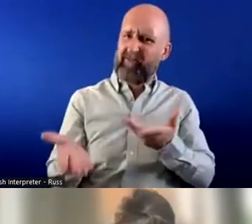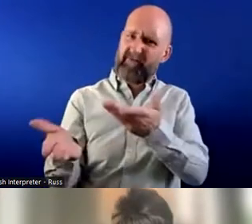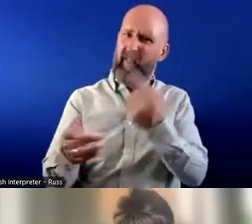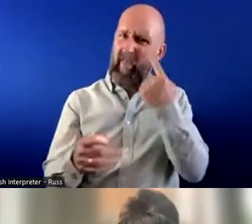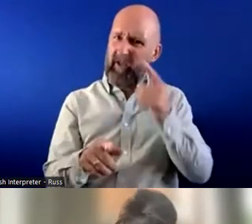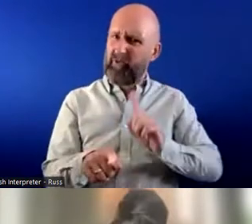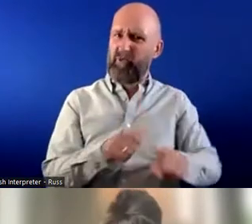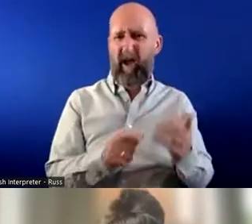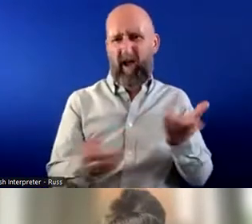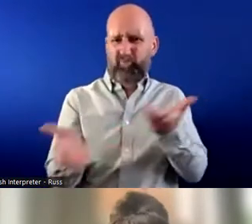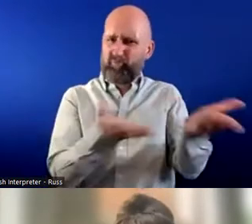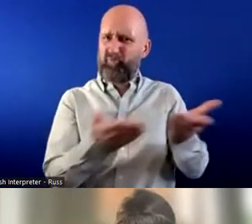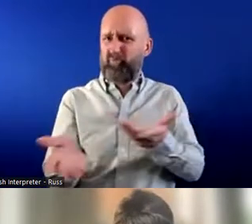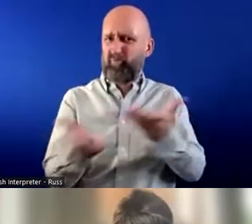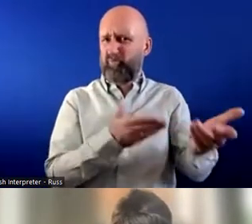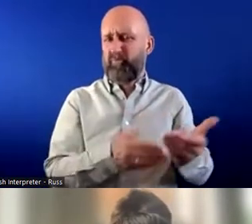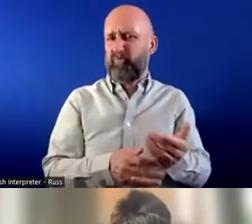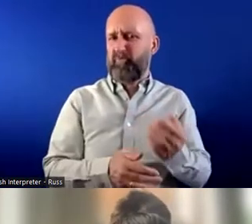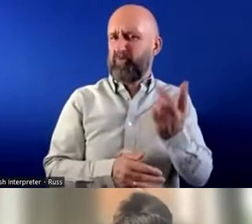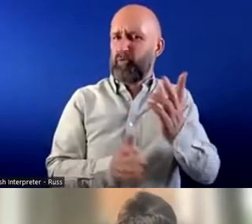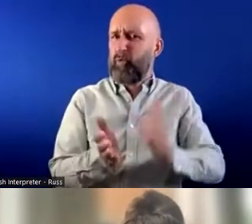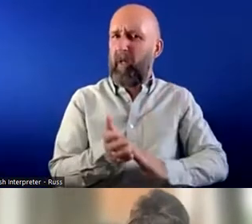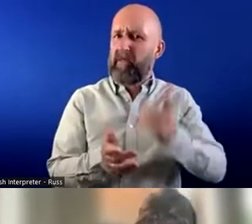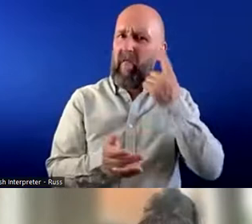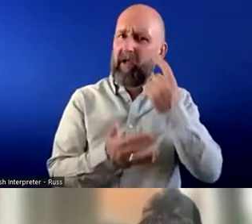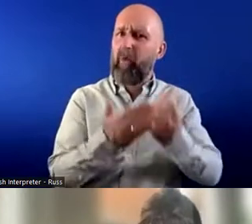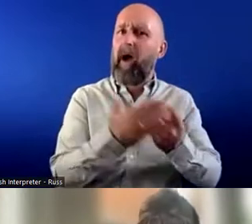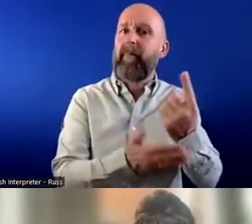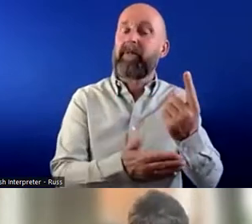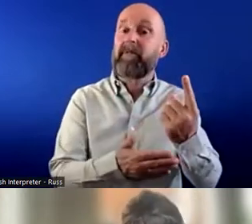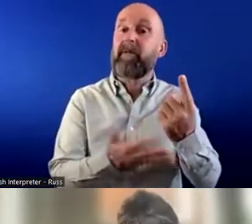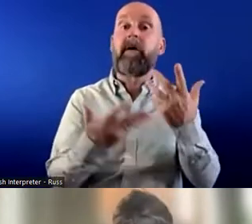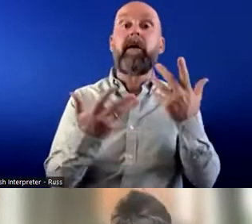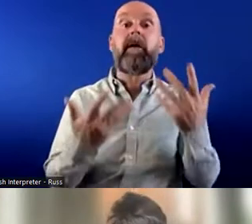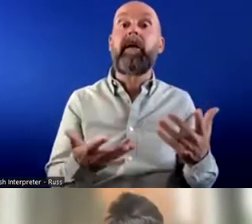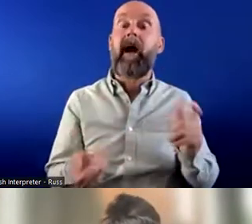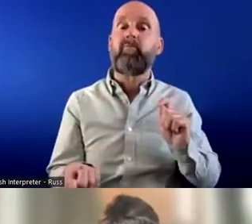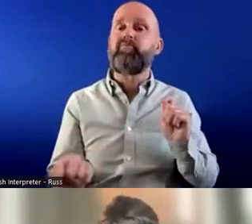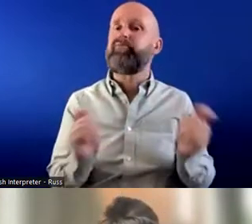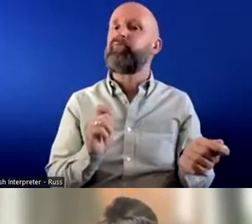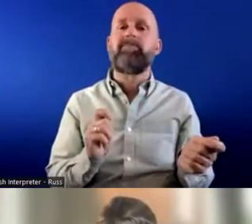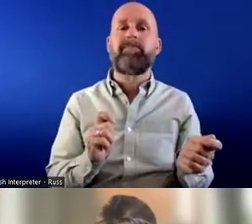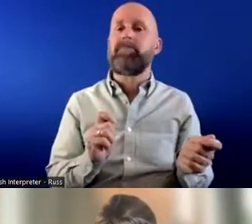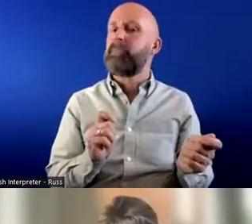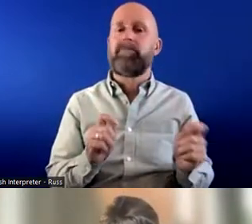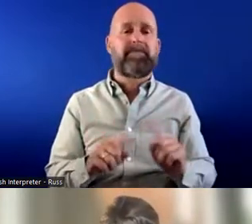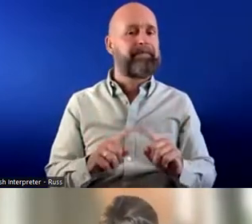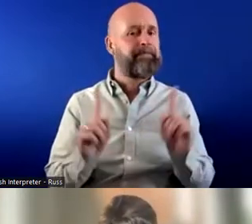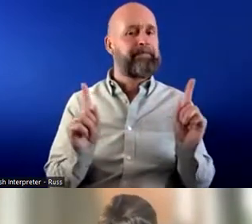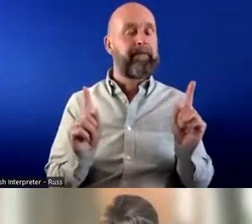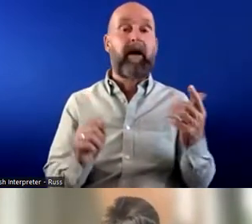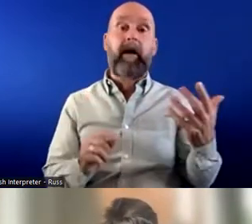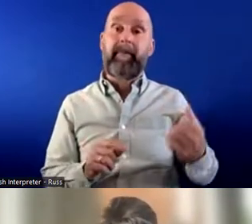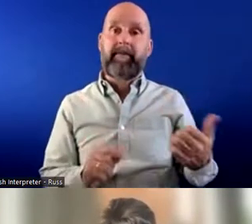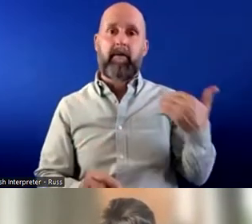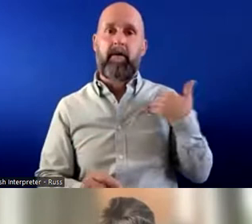one chance try it out for a couple of months see how it goes that conversation has completely flipped now businesses are coming